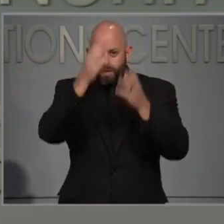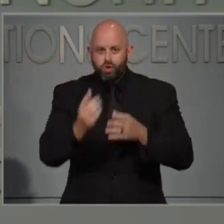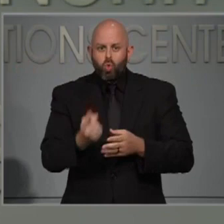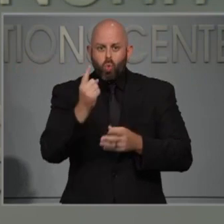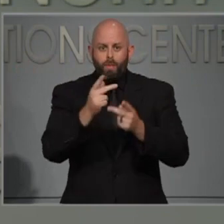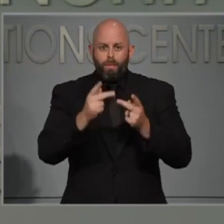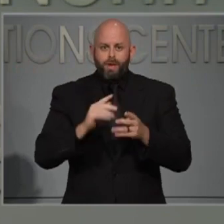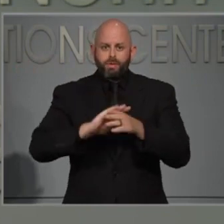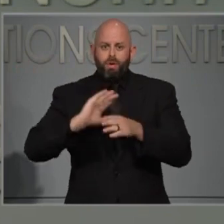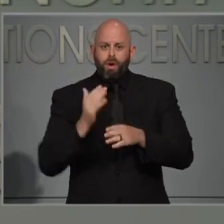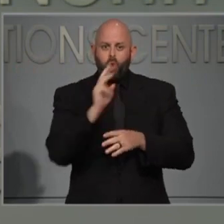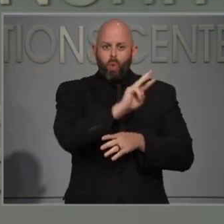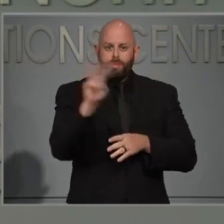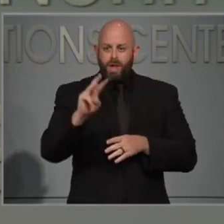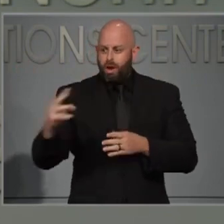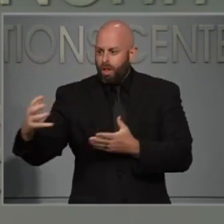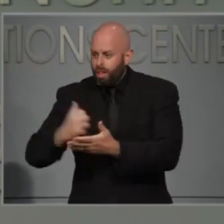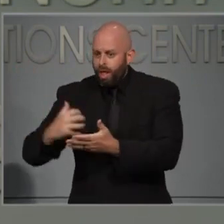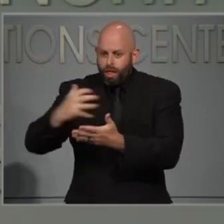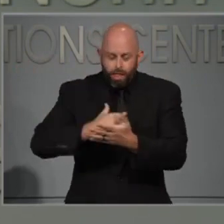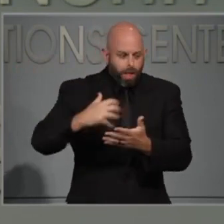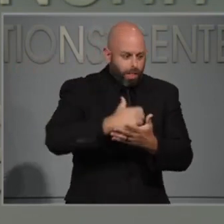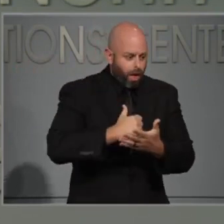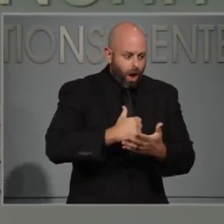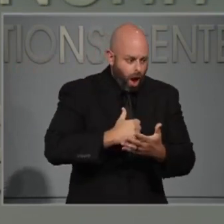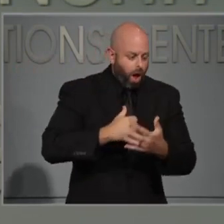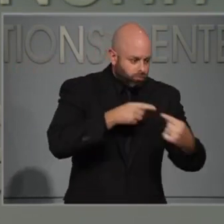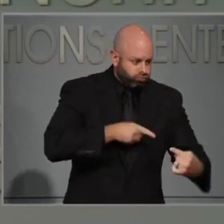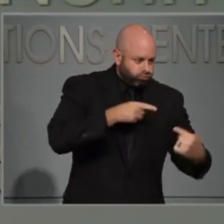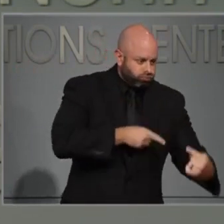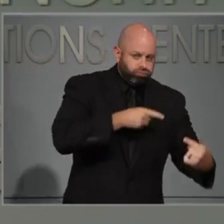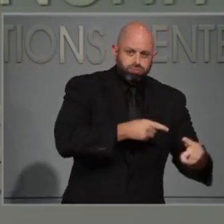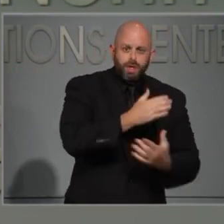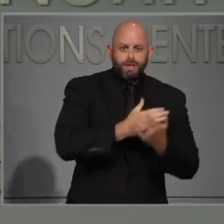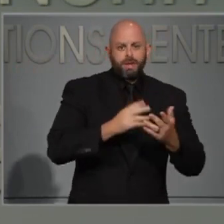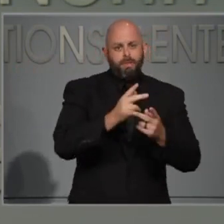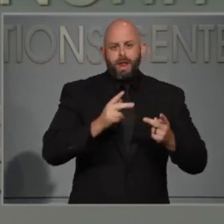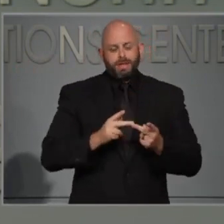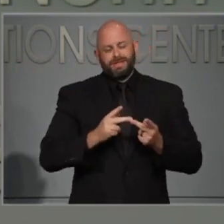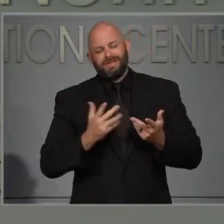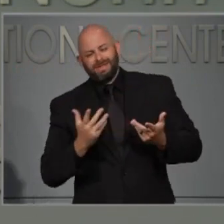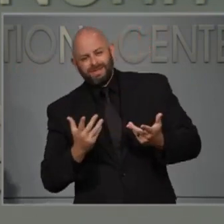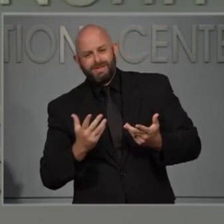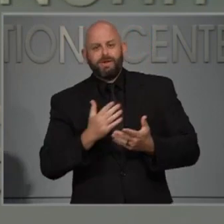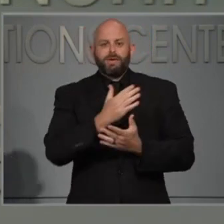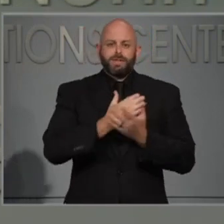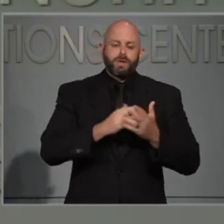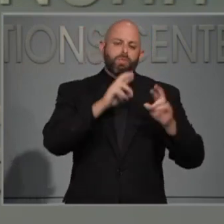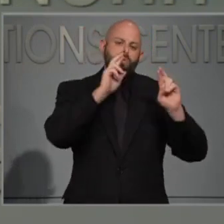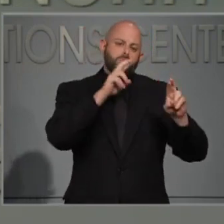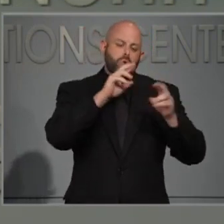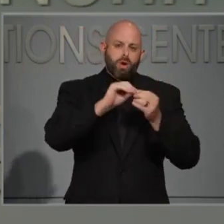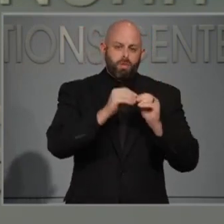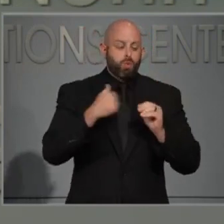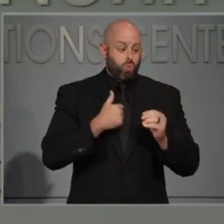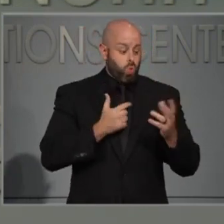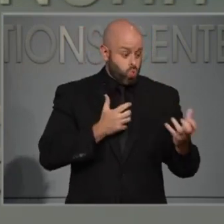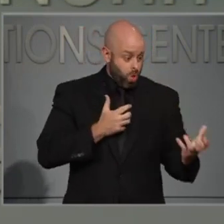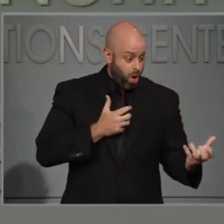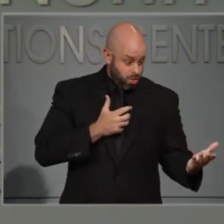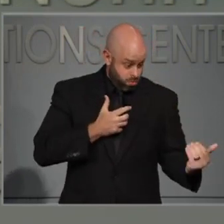is a difficult exercise. And there's still some reporting that we want